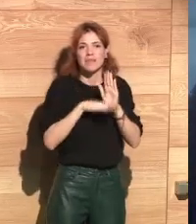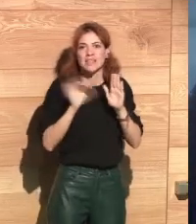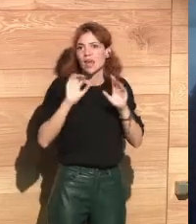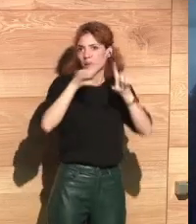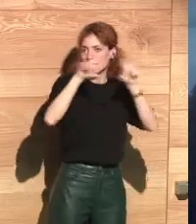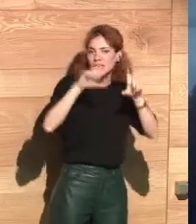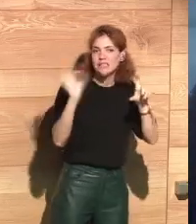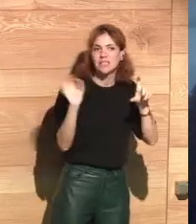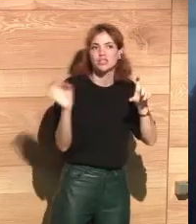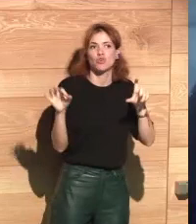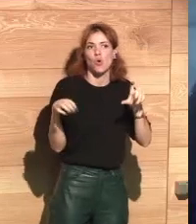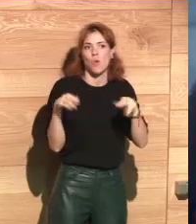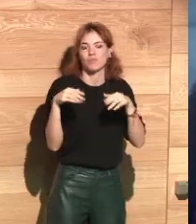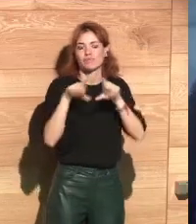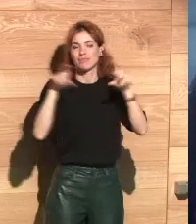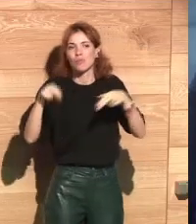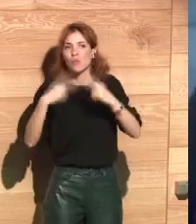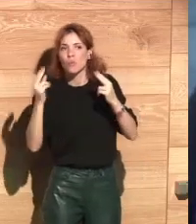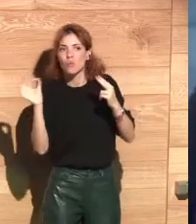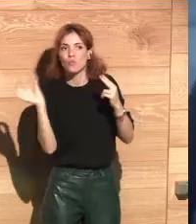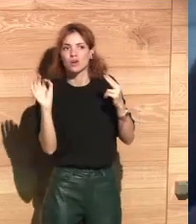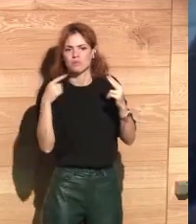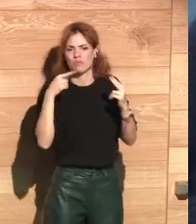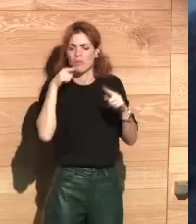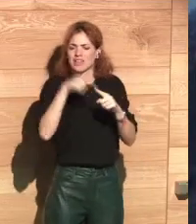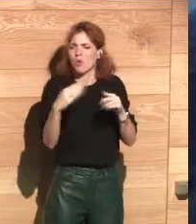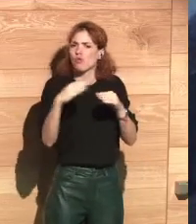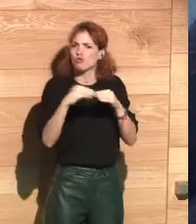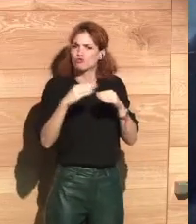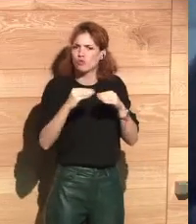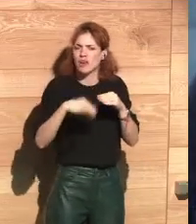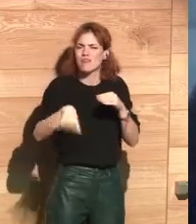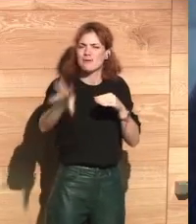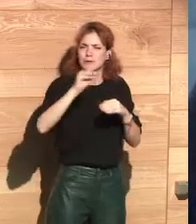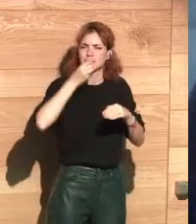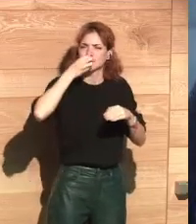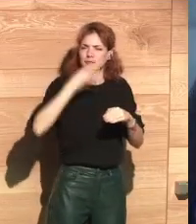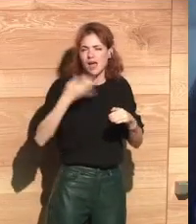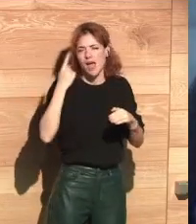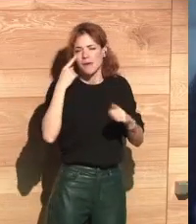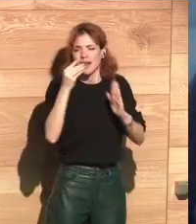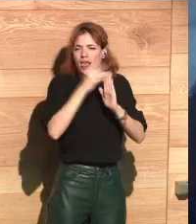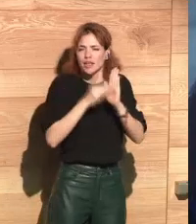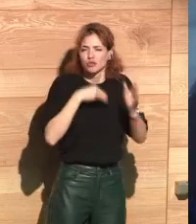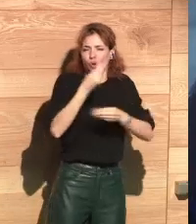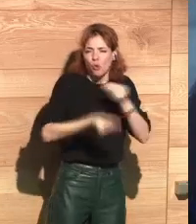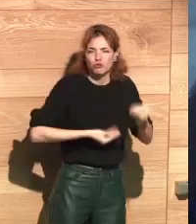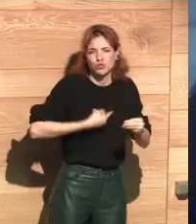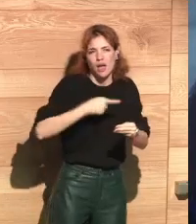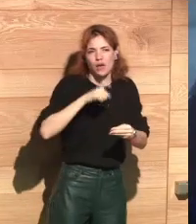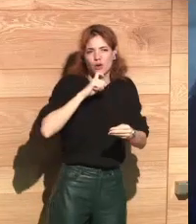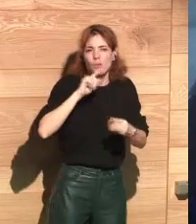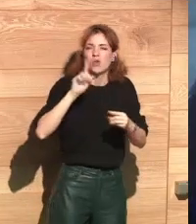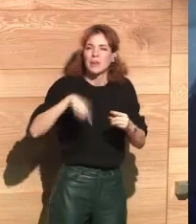given to the users so that they are educated and they understand the way their